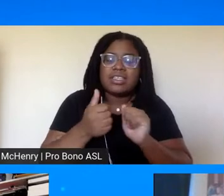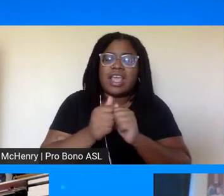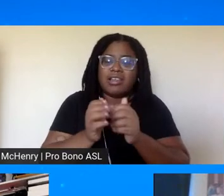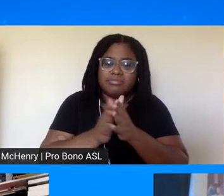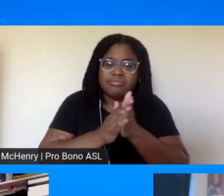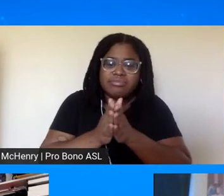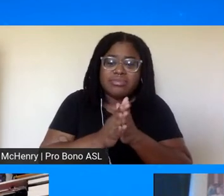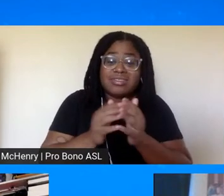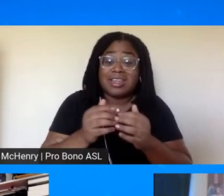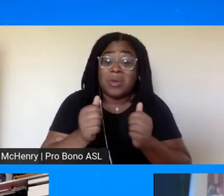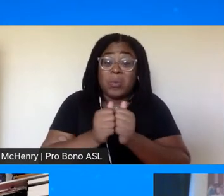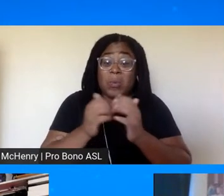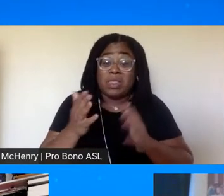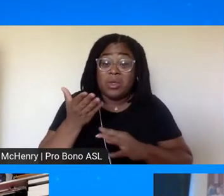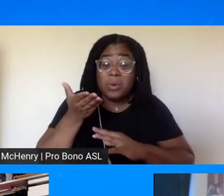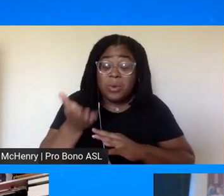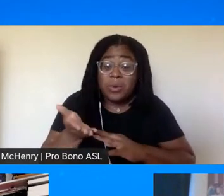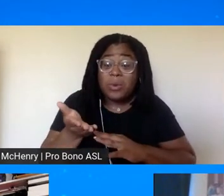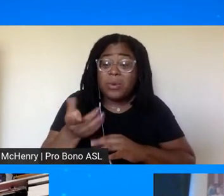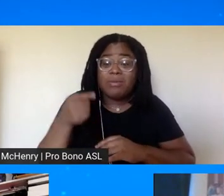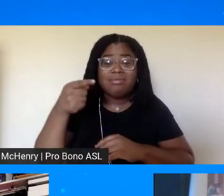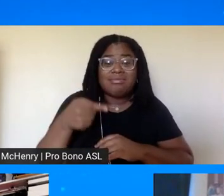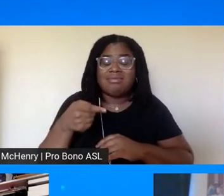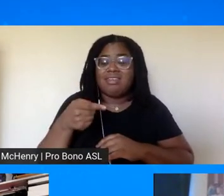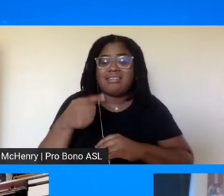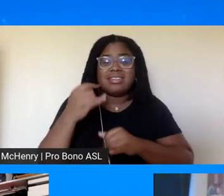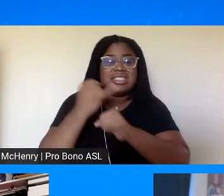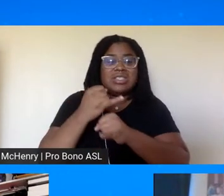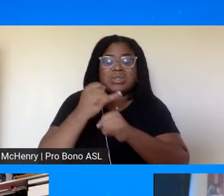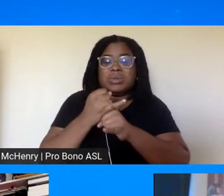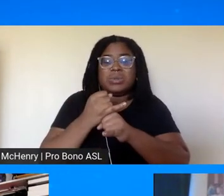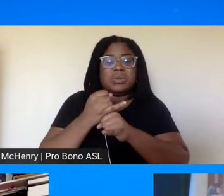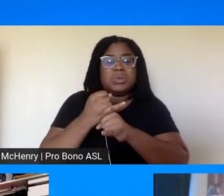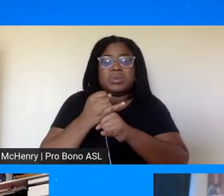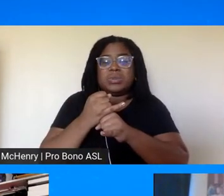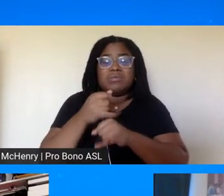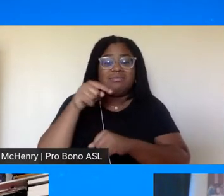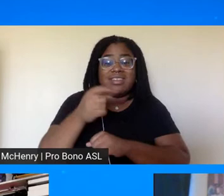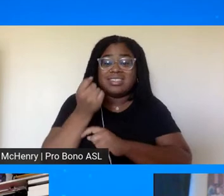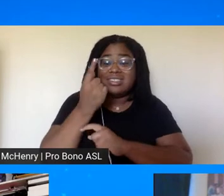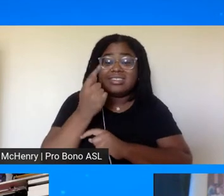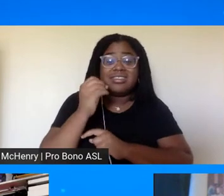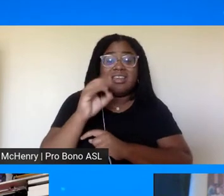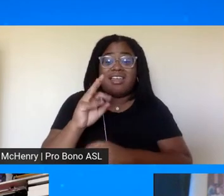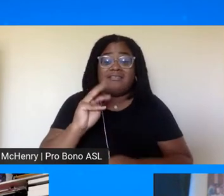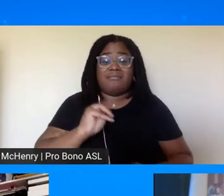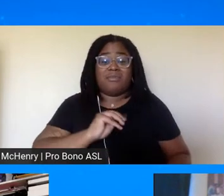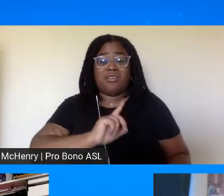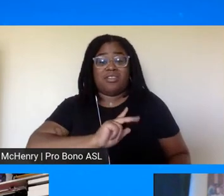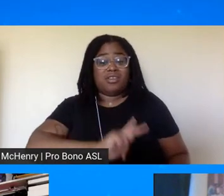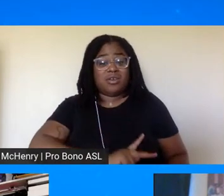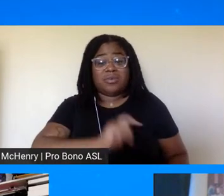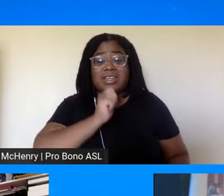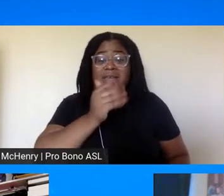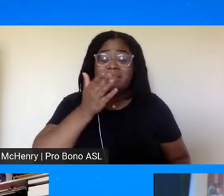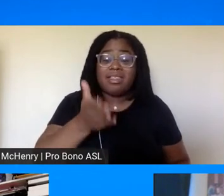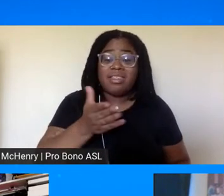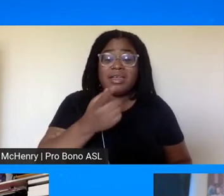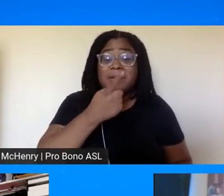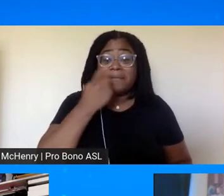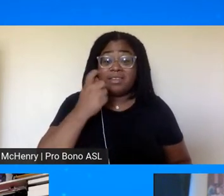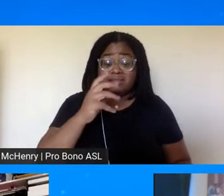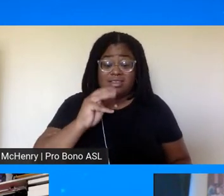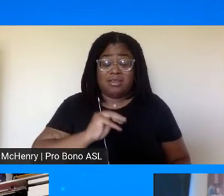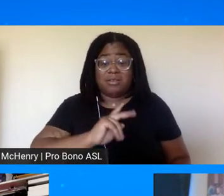without her um this institution or the understanding of dr king would not be out there because dr king was assassinated and mrs king